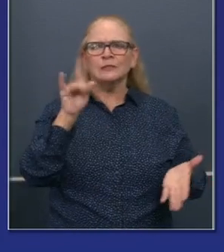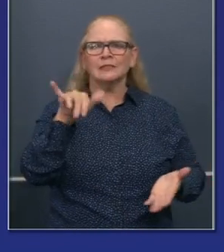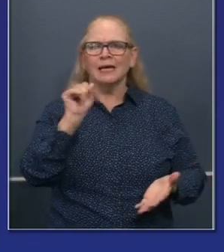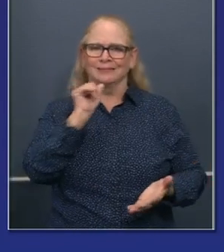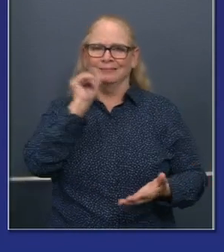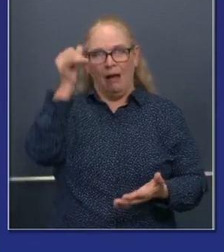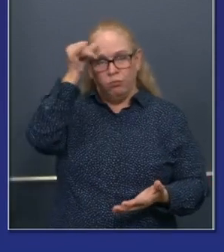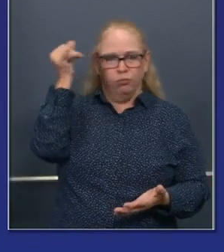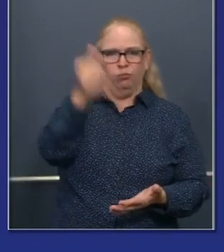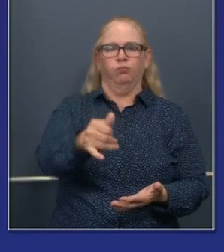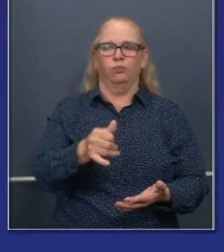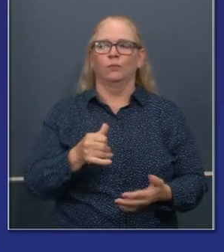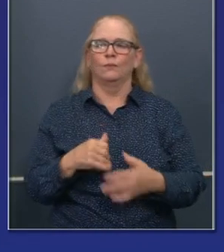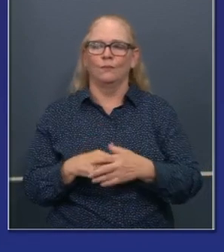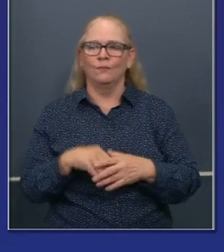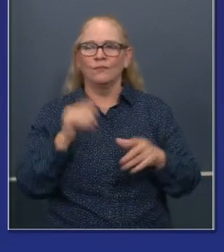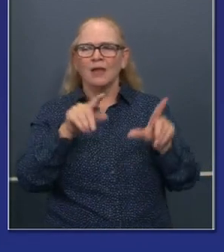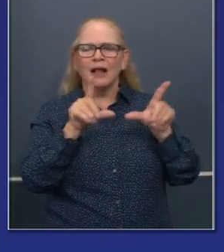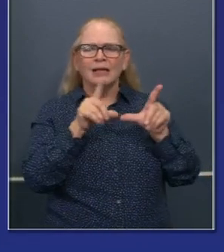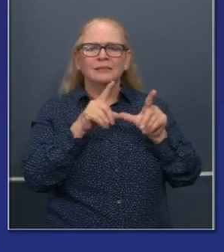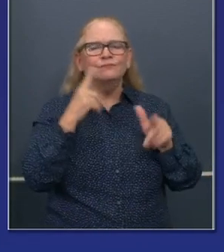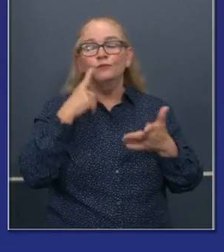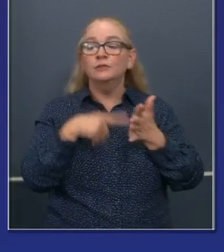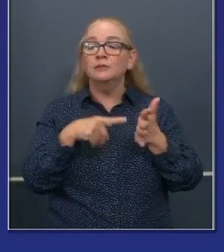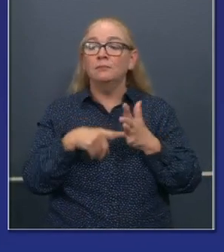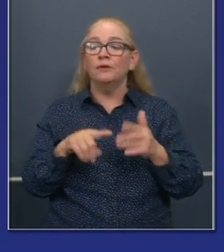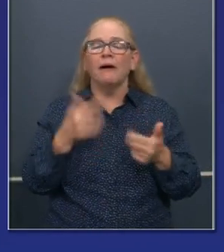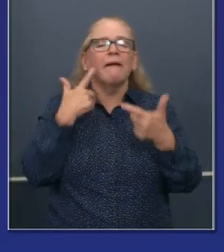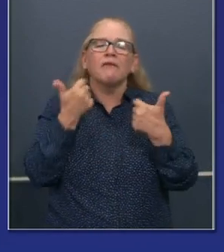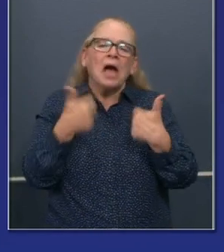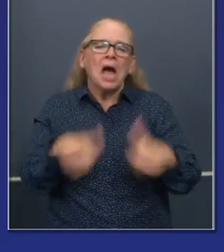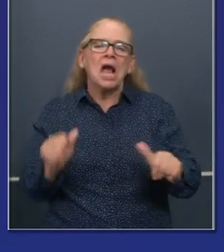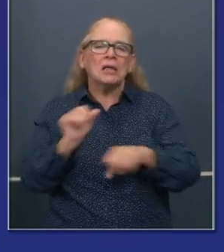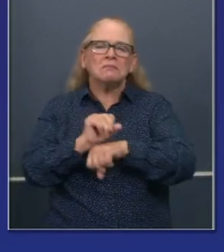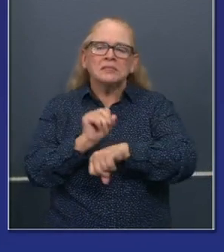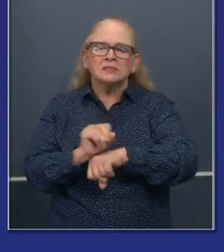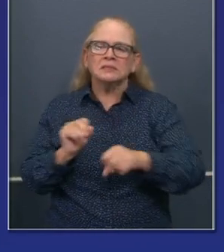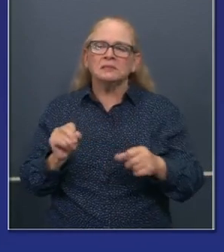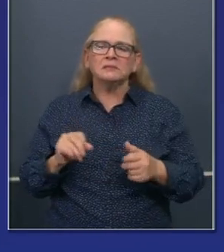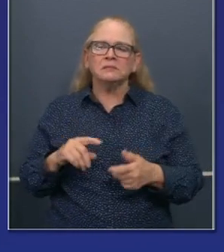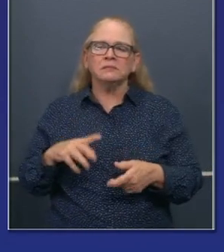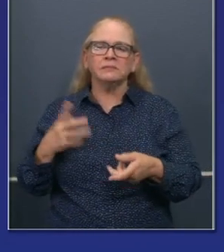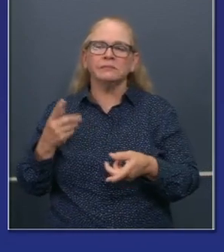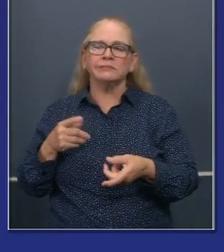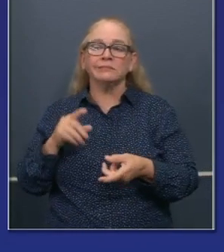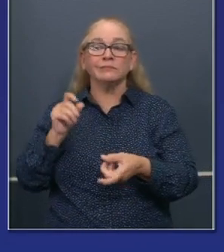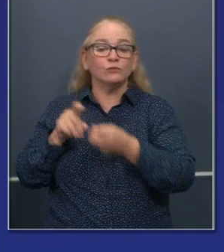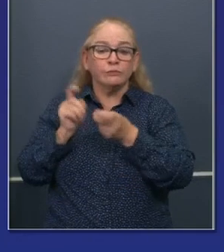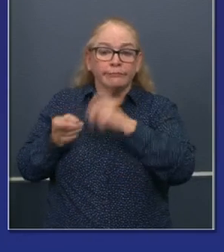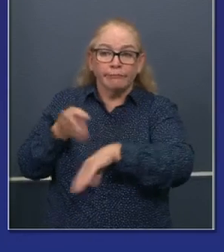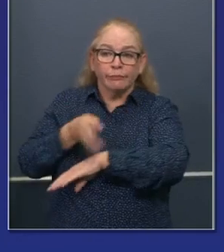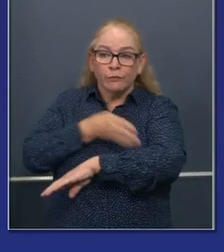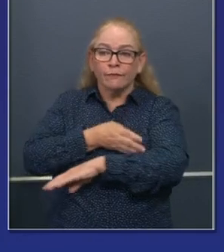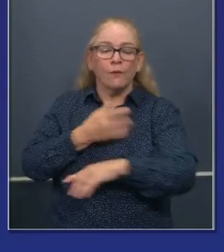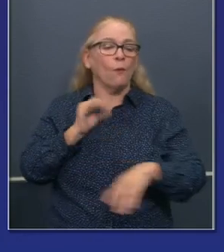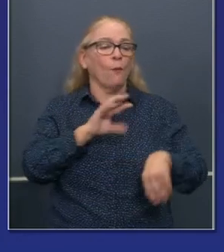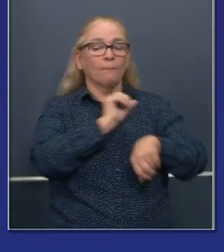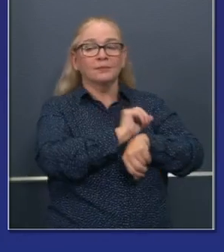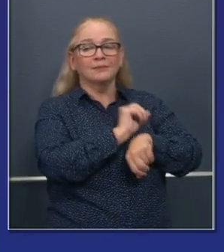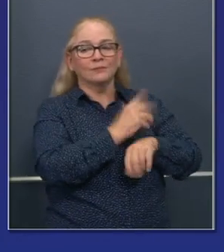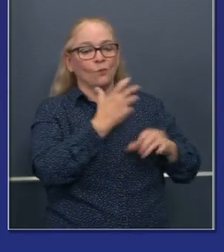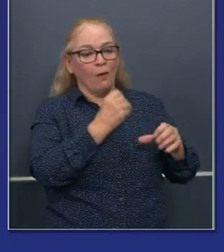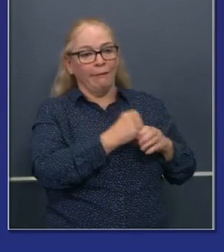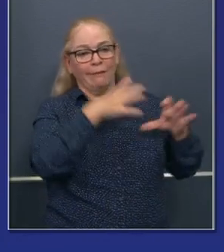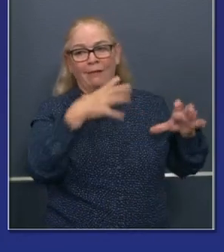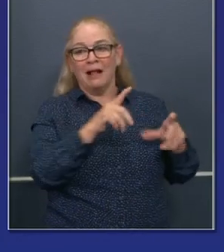operate. We're talking about licenses across the spectrum to adapt and adjust and amend, uh, operations, particularly in this